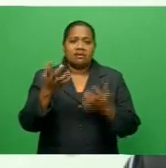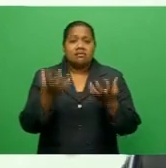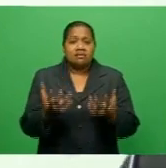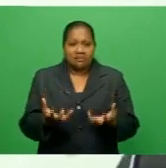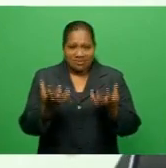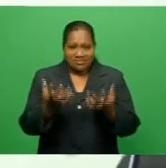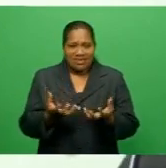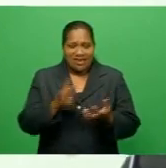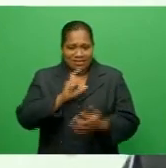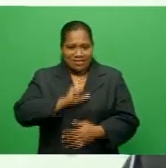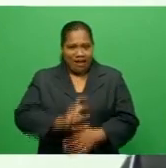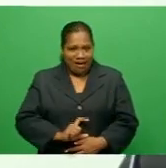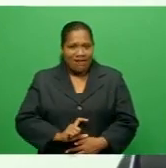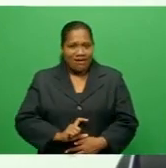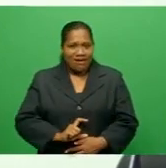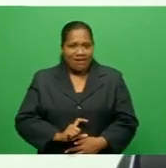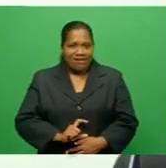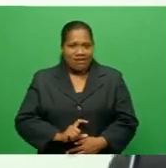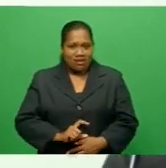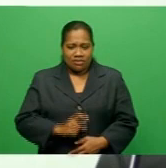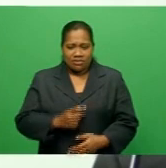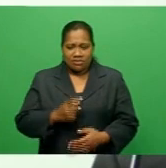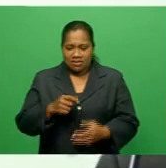diagnosed throughout the country.